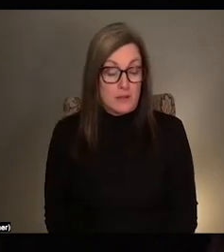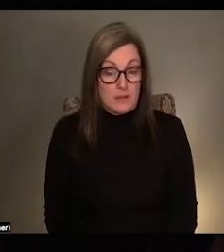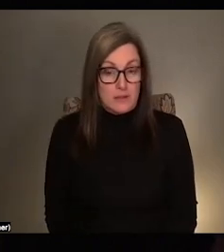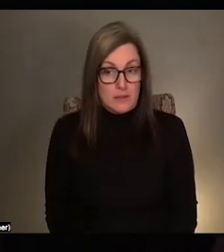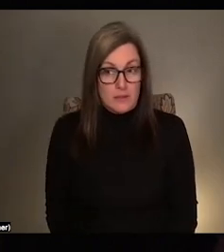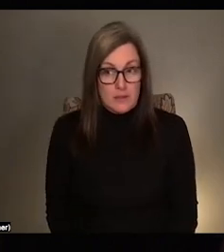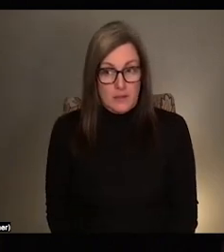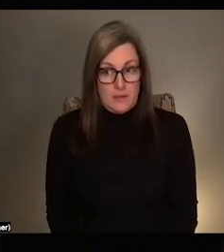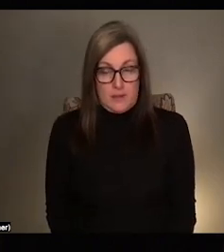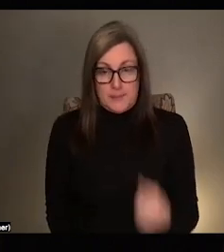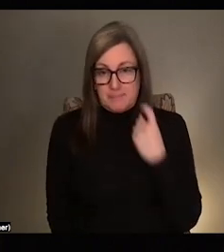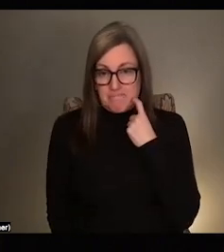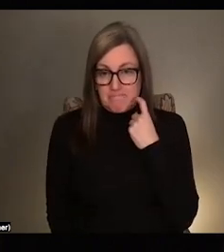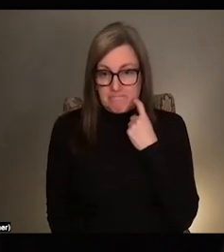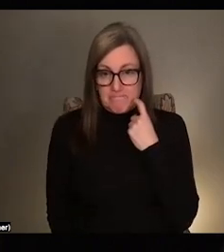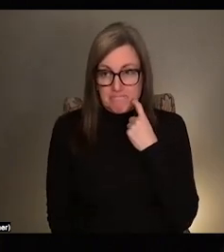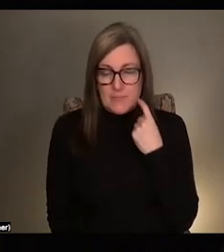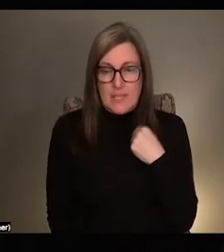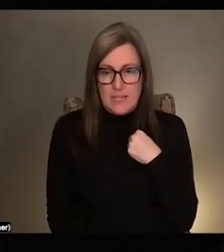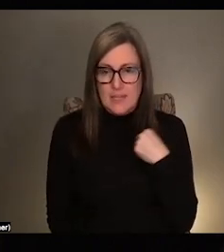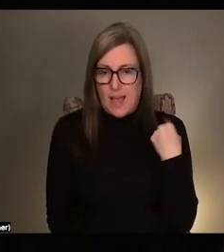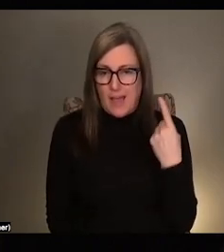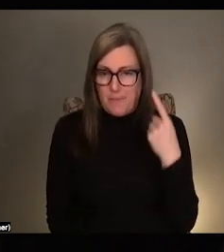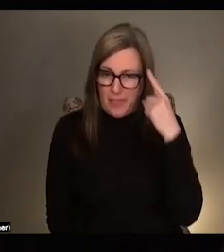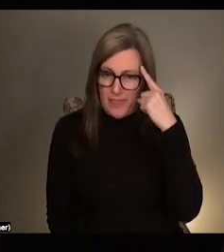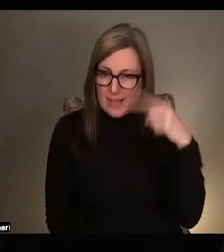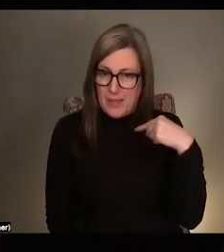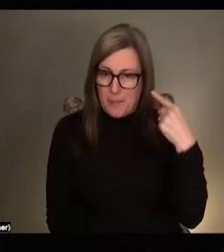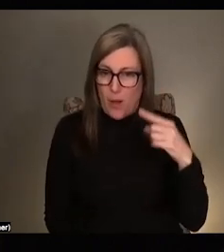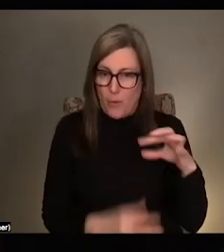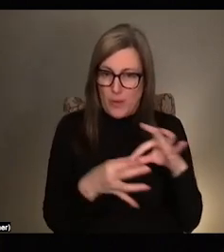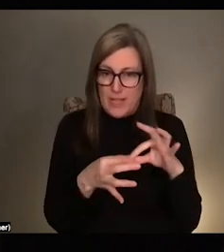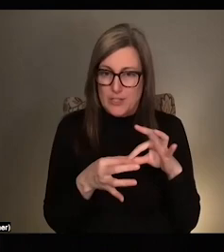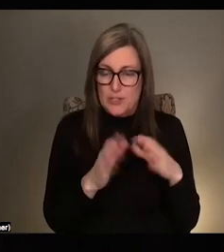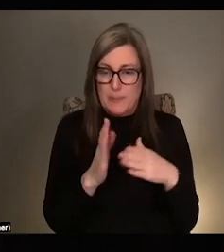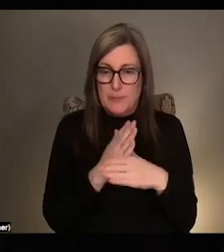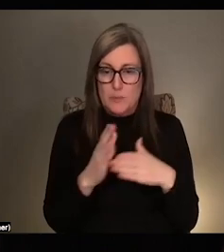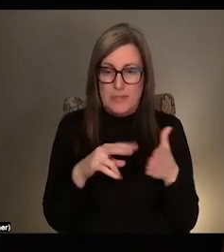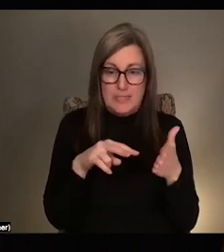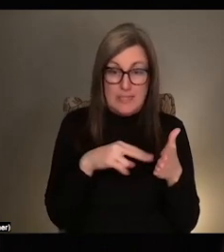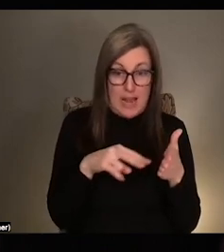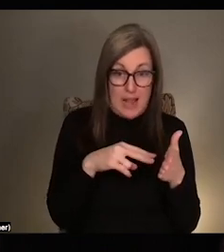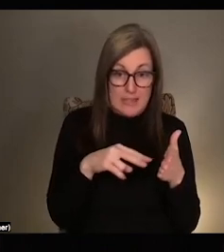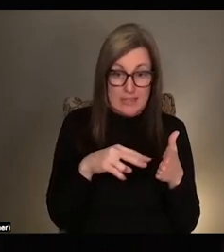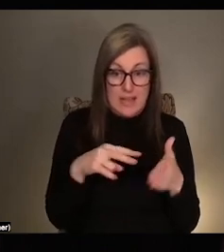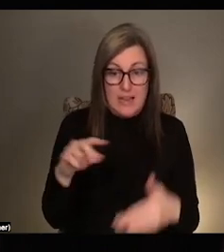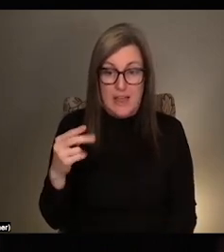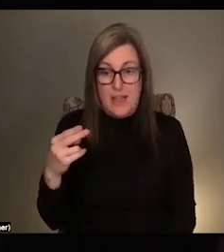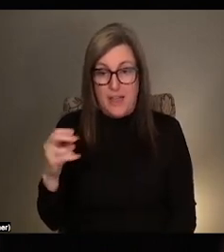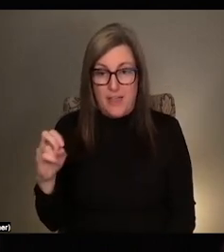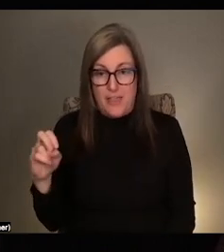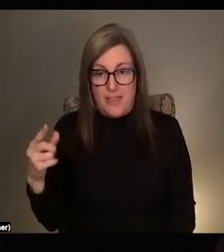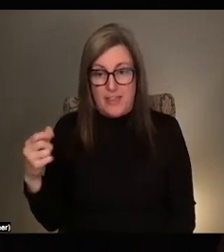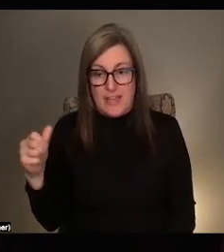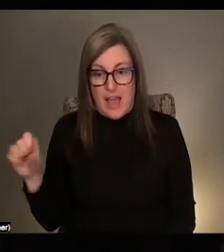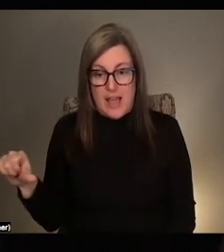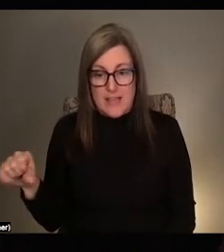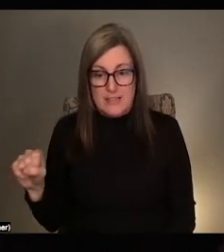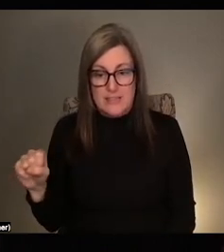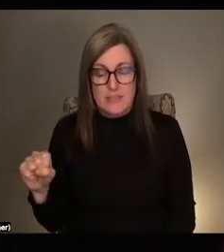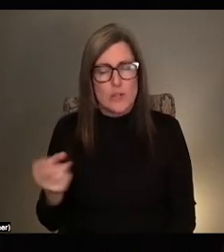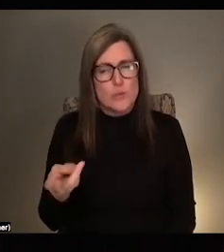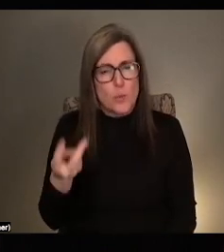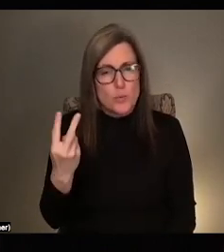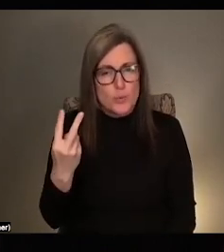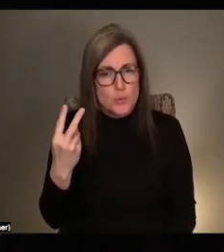thinking a lot about like the relationship between like dance and the gaze. And so like two works are coming to mind